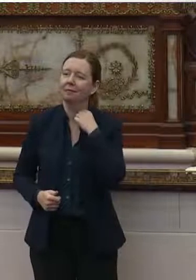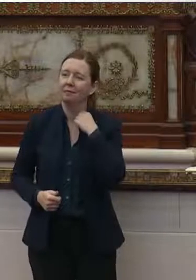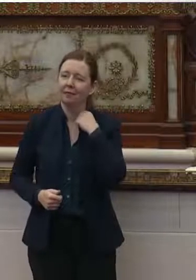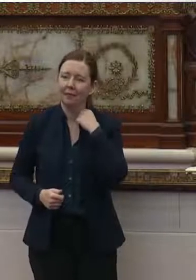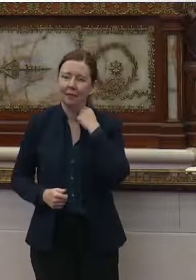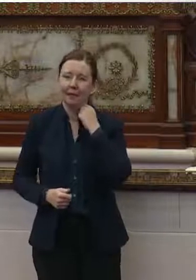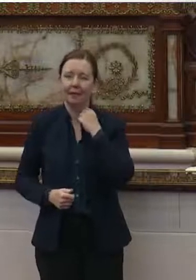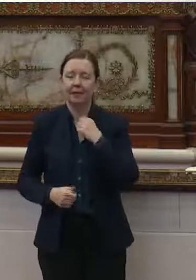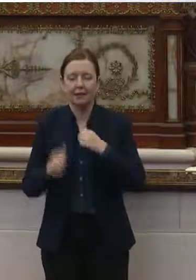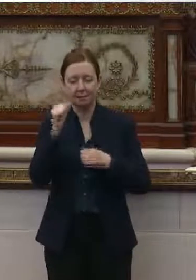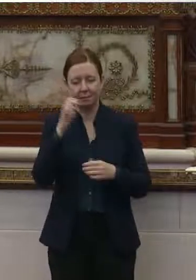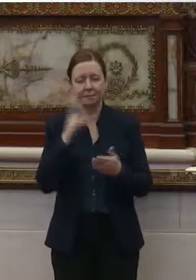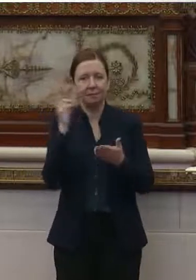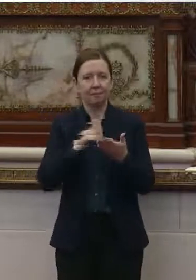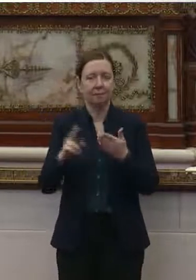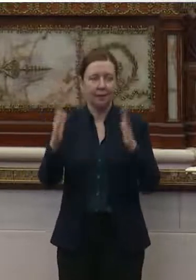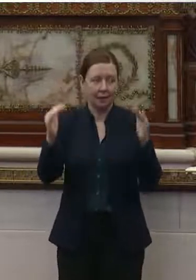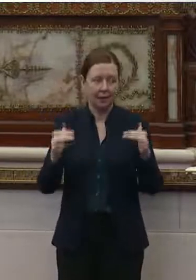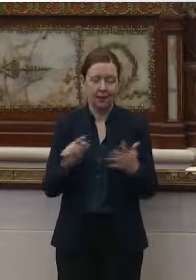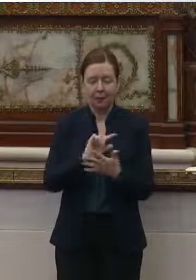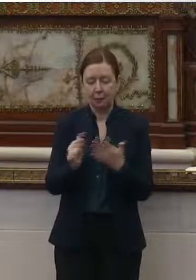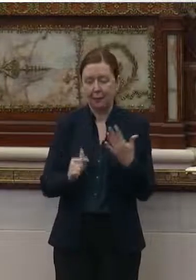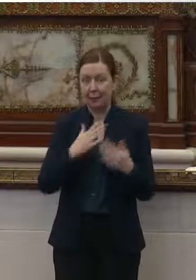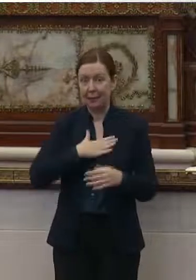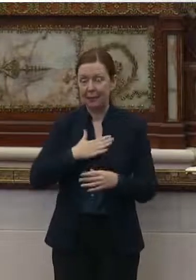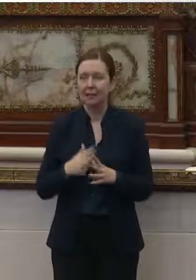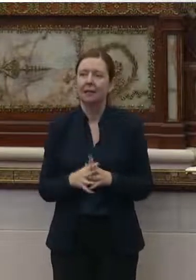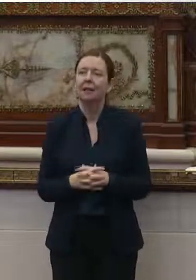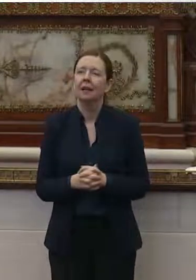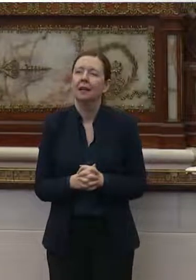Okay. madam clerk, can we have you call the next panel forward?